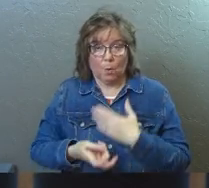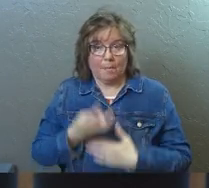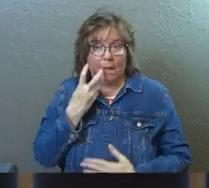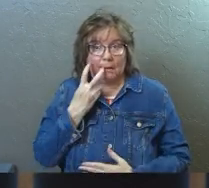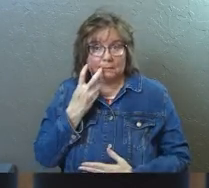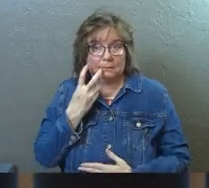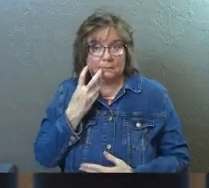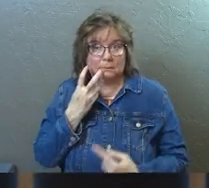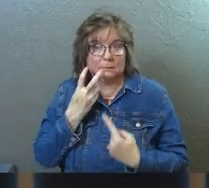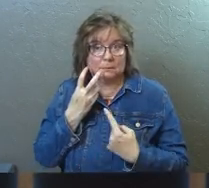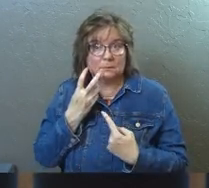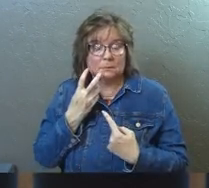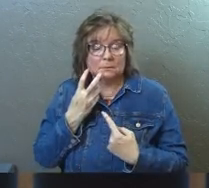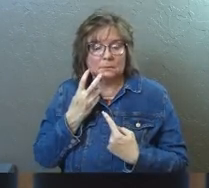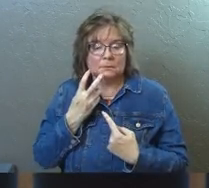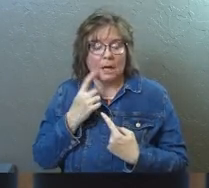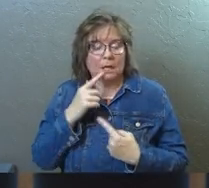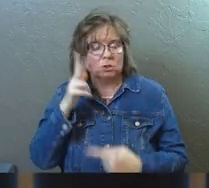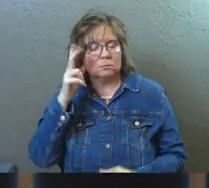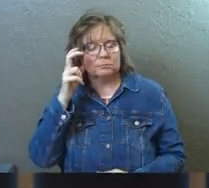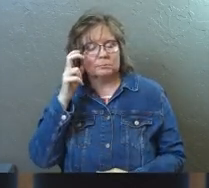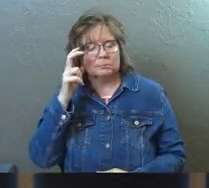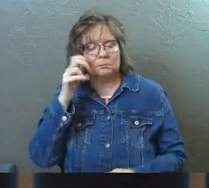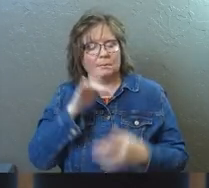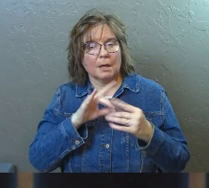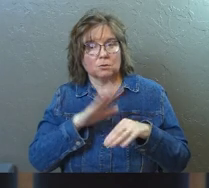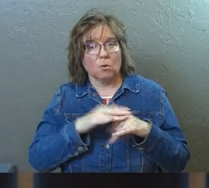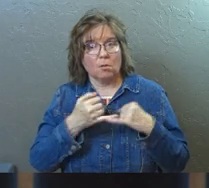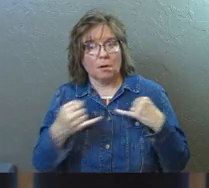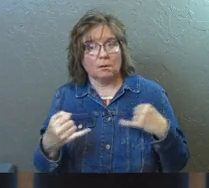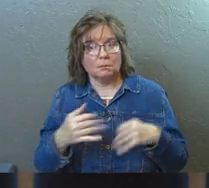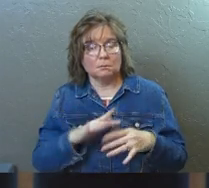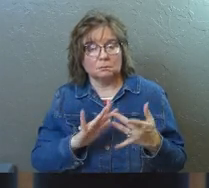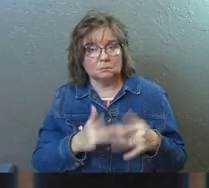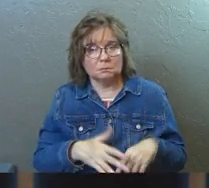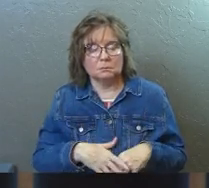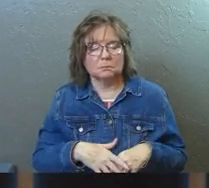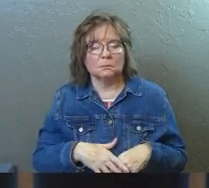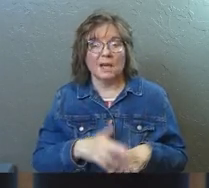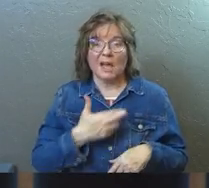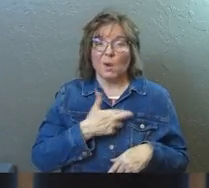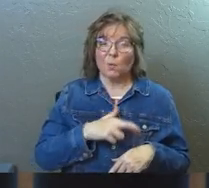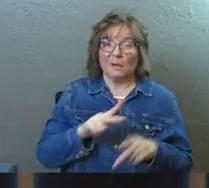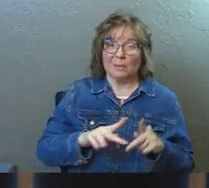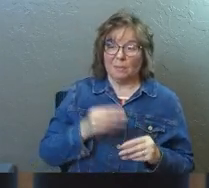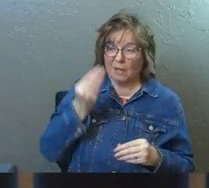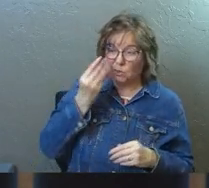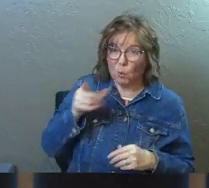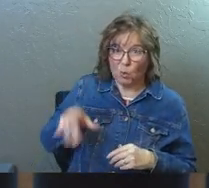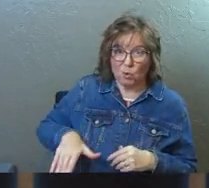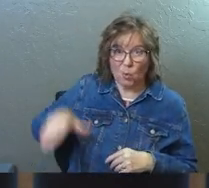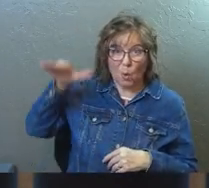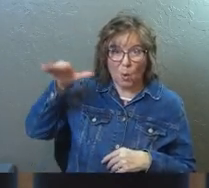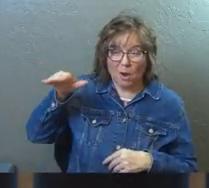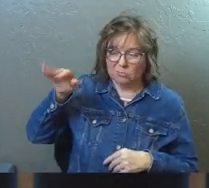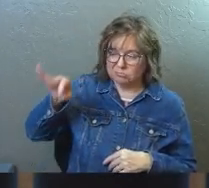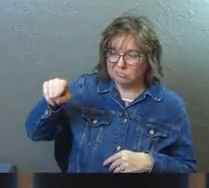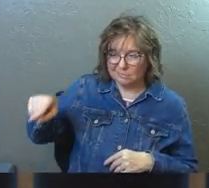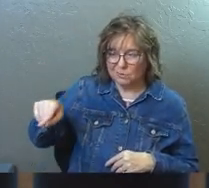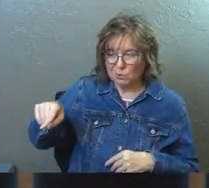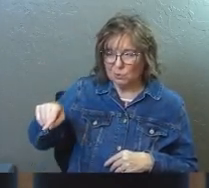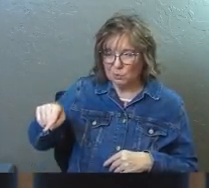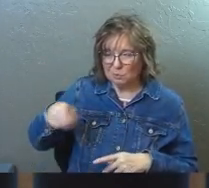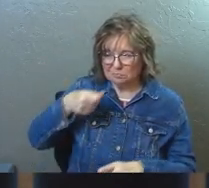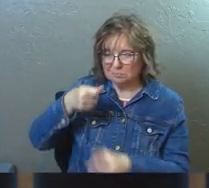she was listening to the message online and religious people had told her growing up that